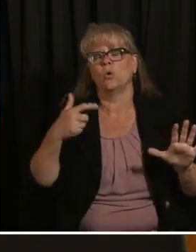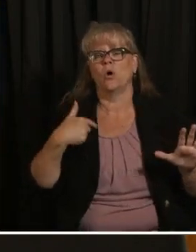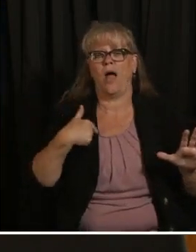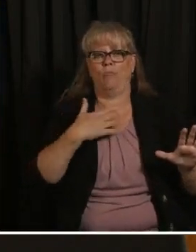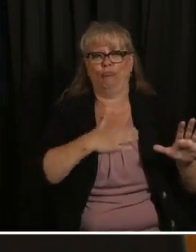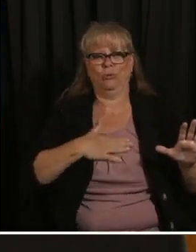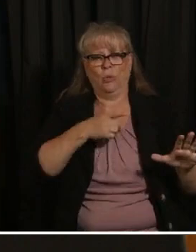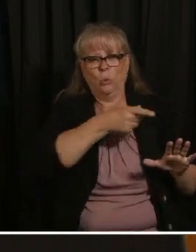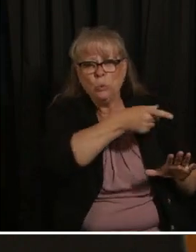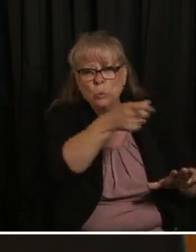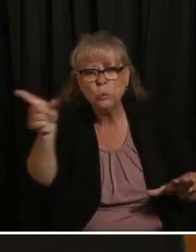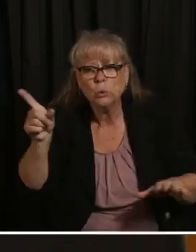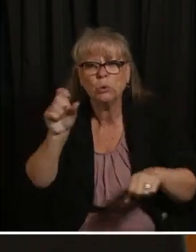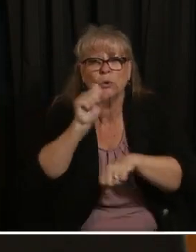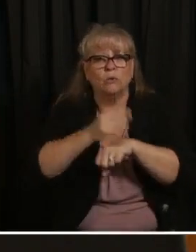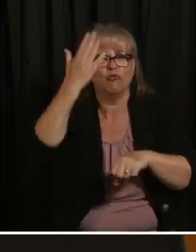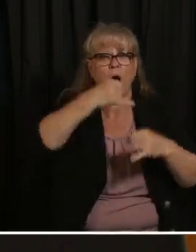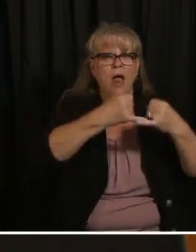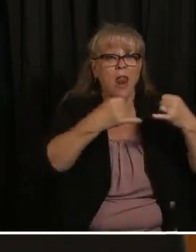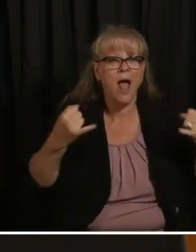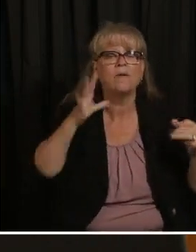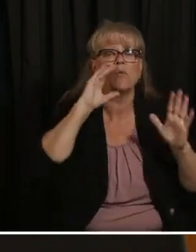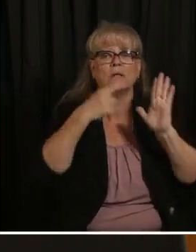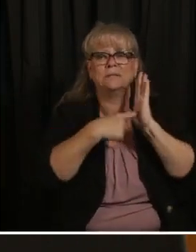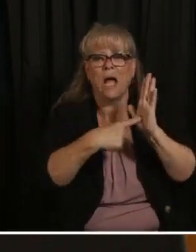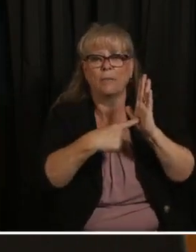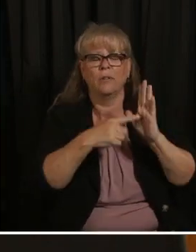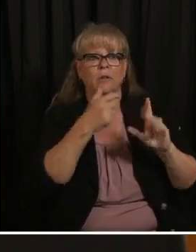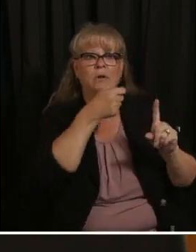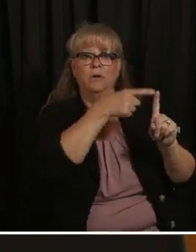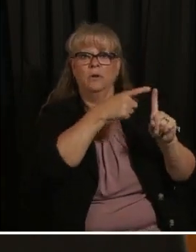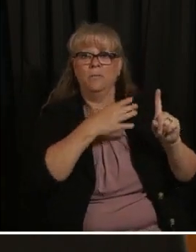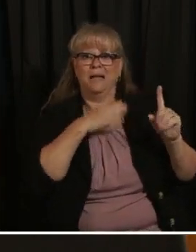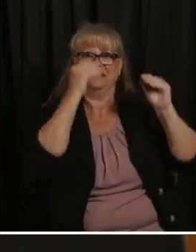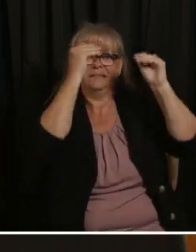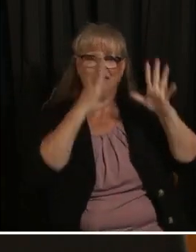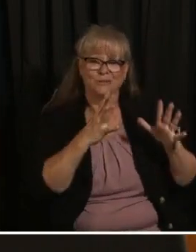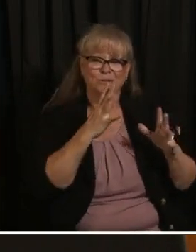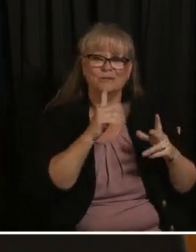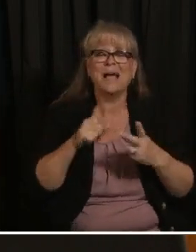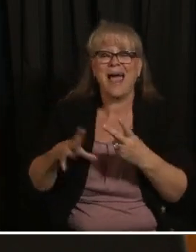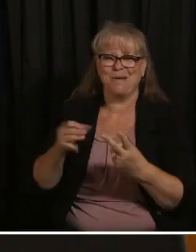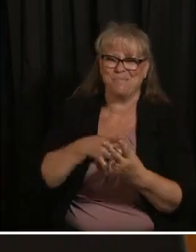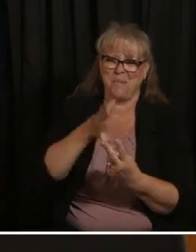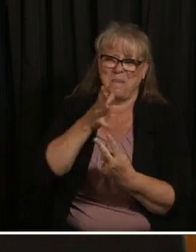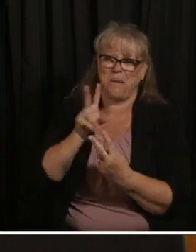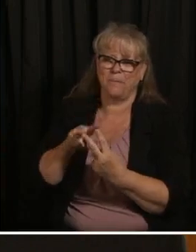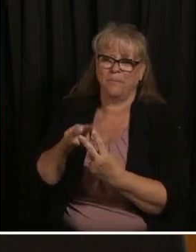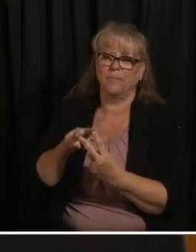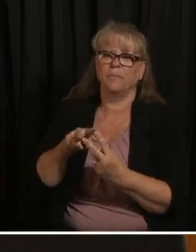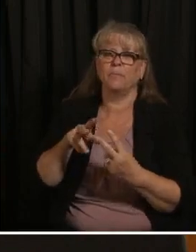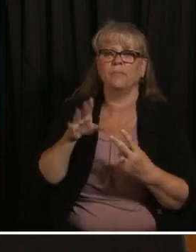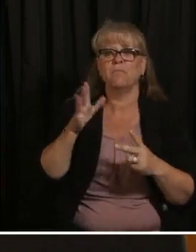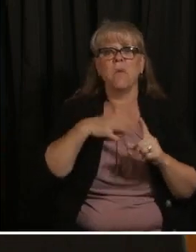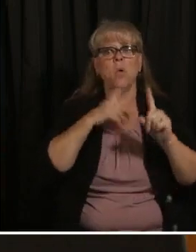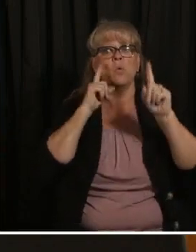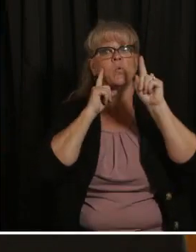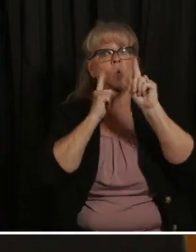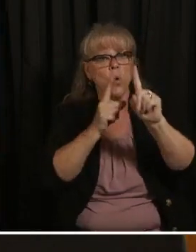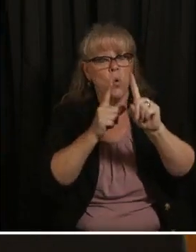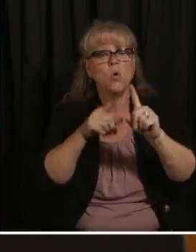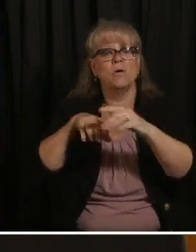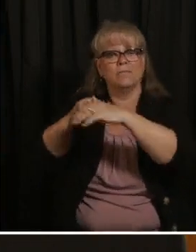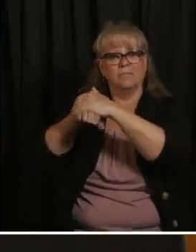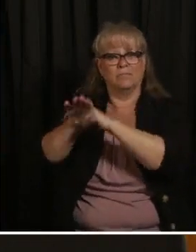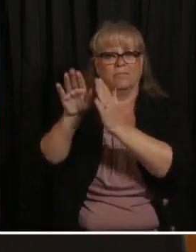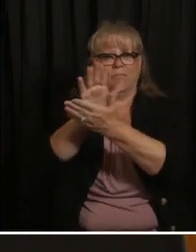mom um with my big big hopes of college in New York City this scholarship will make